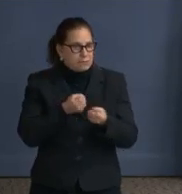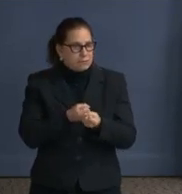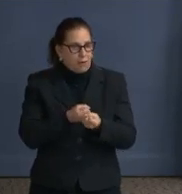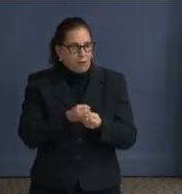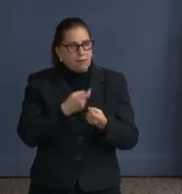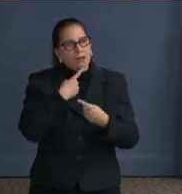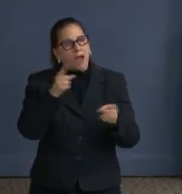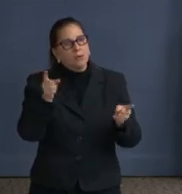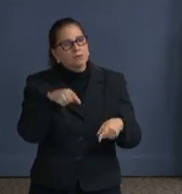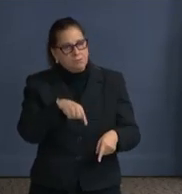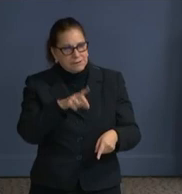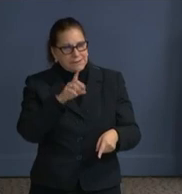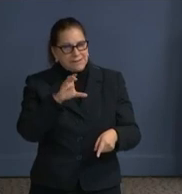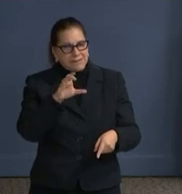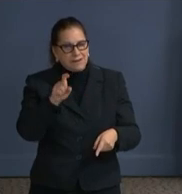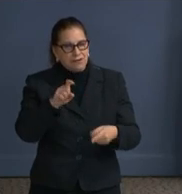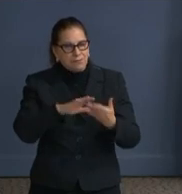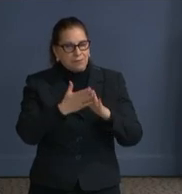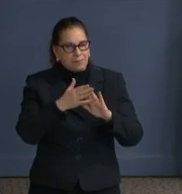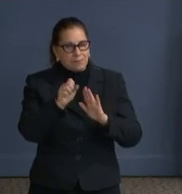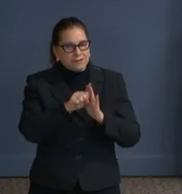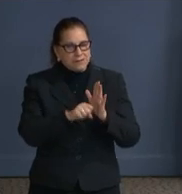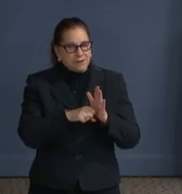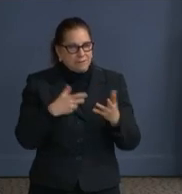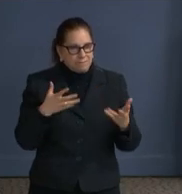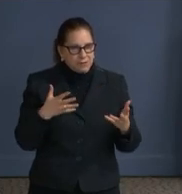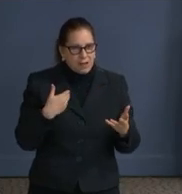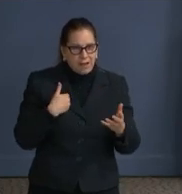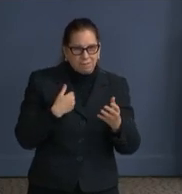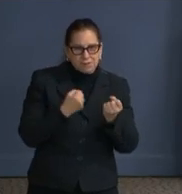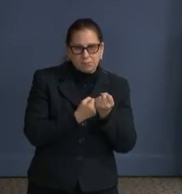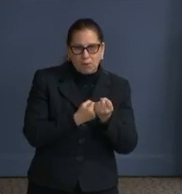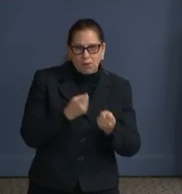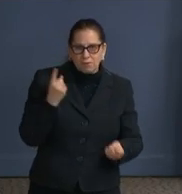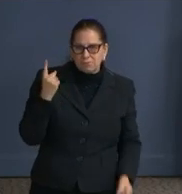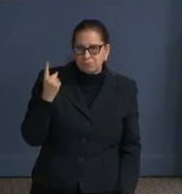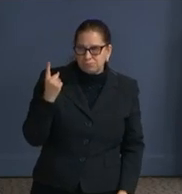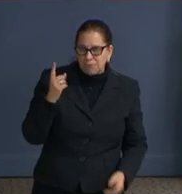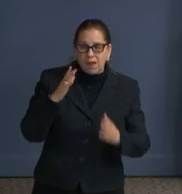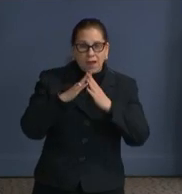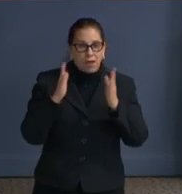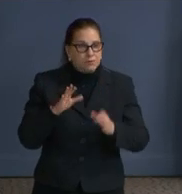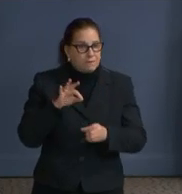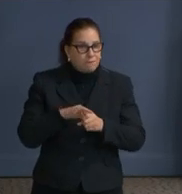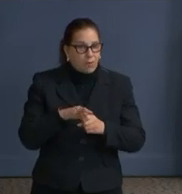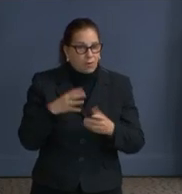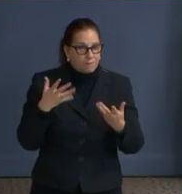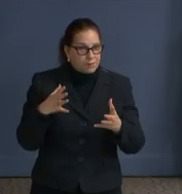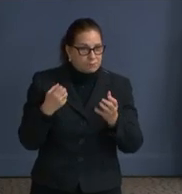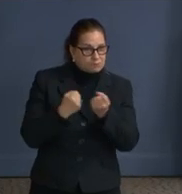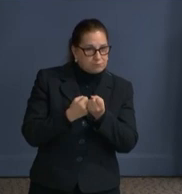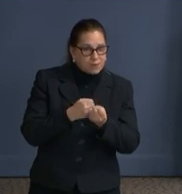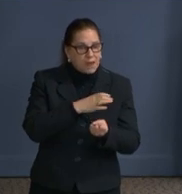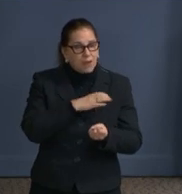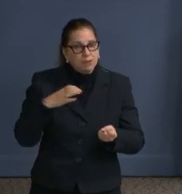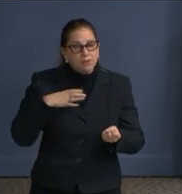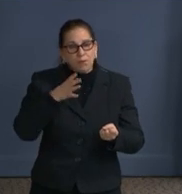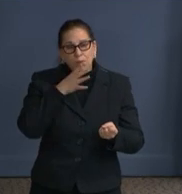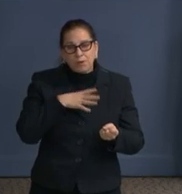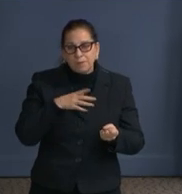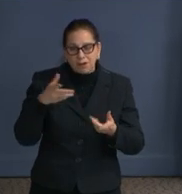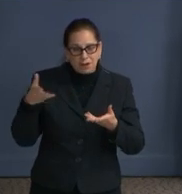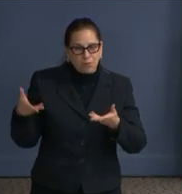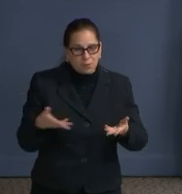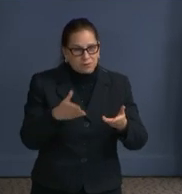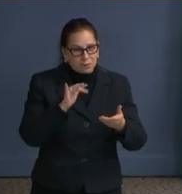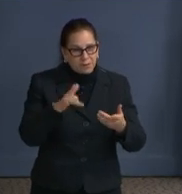And you know that we've already had a successful House vote on the Congresswoman who reintroduced the bill this year has more.